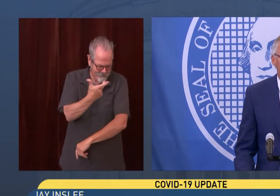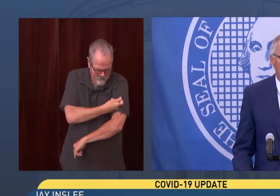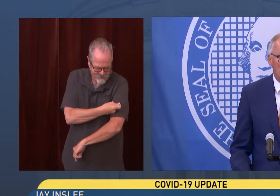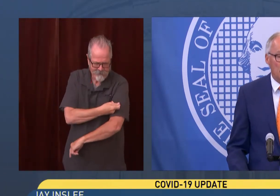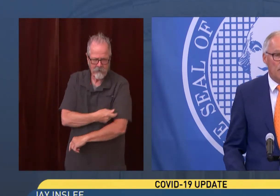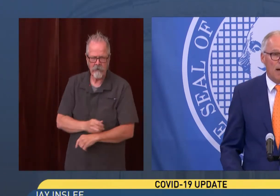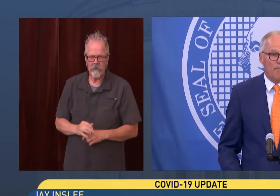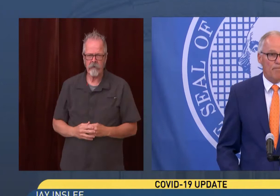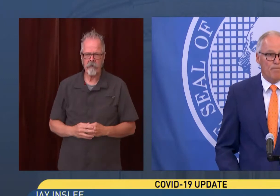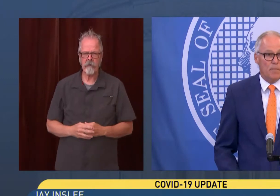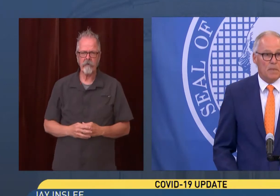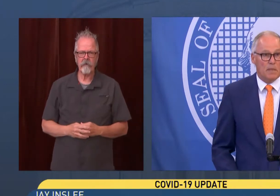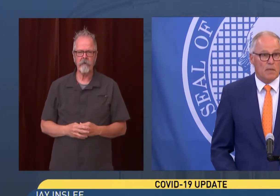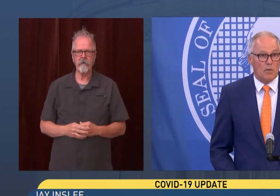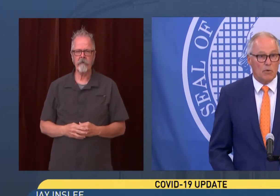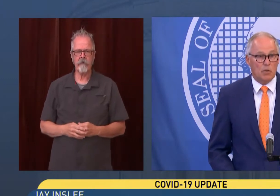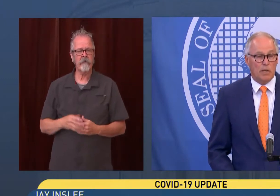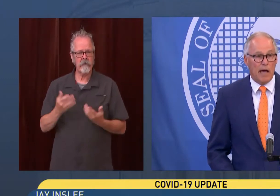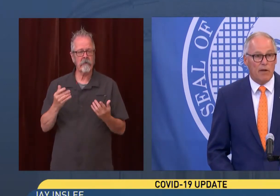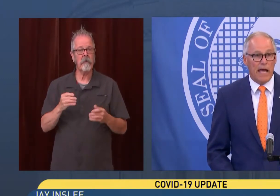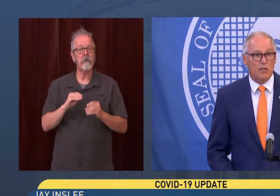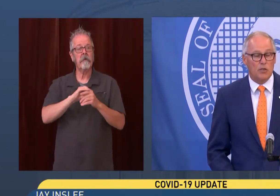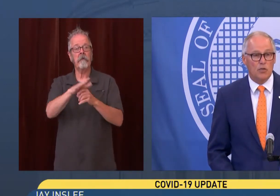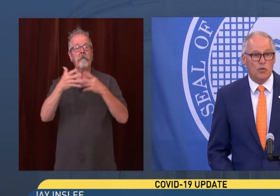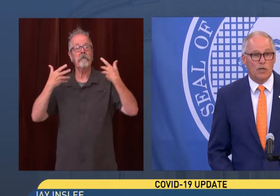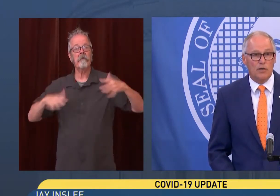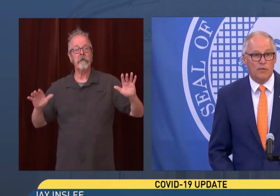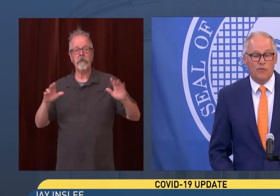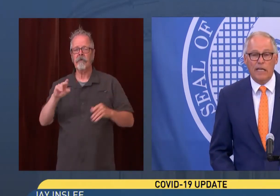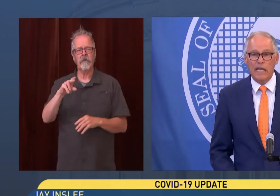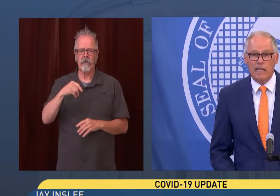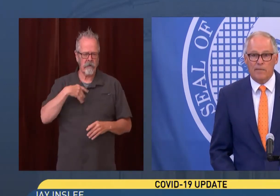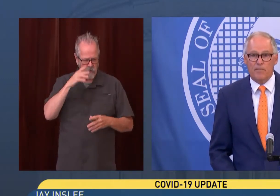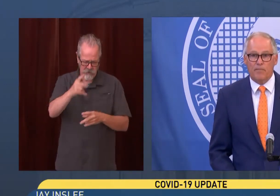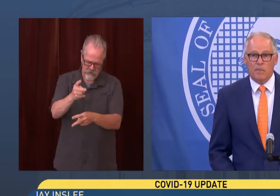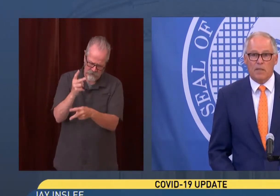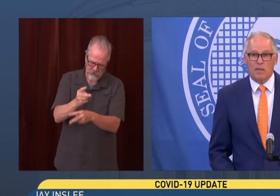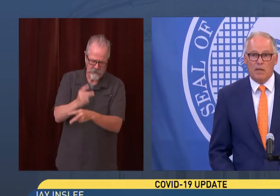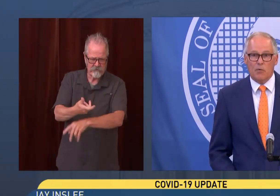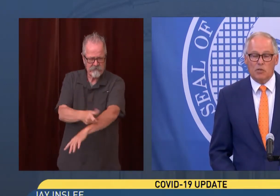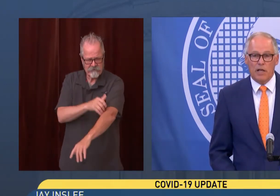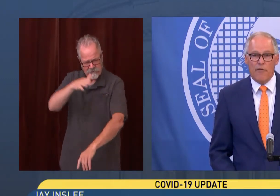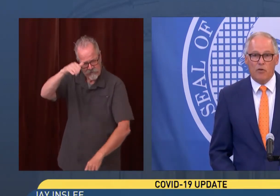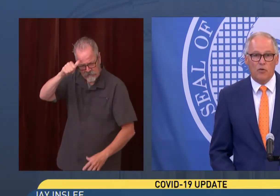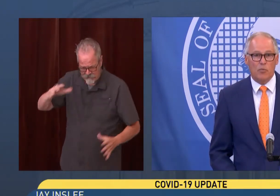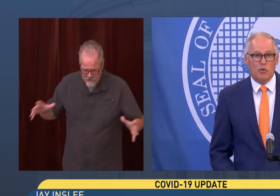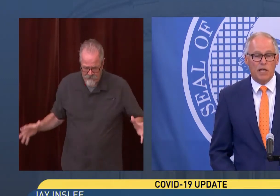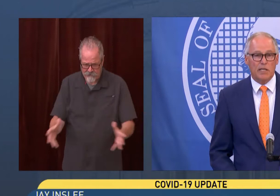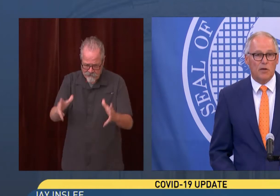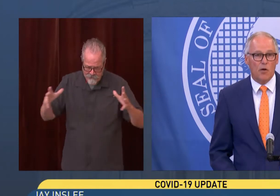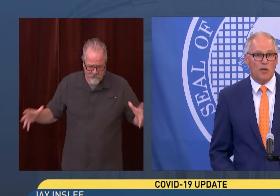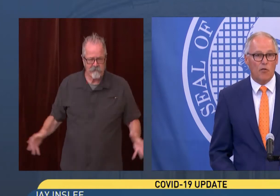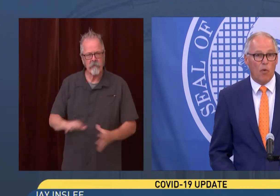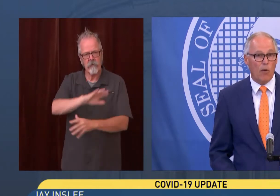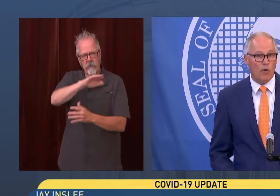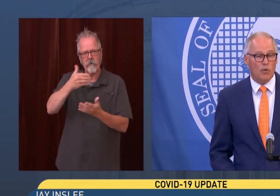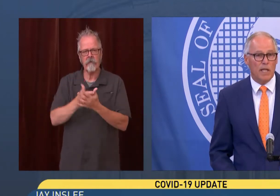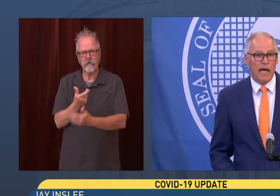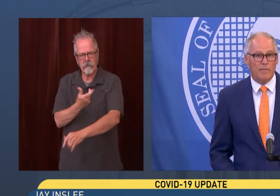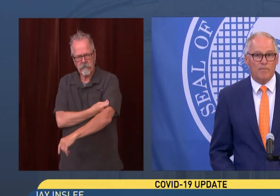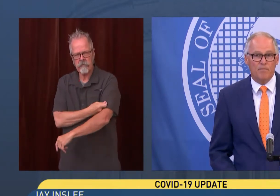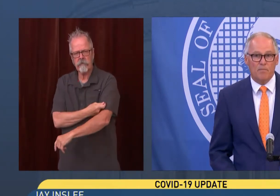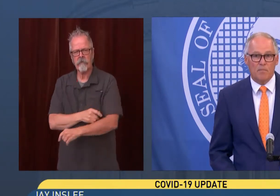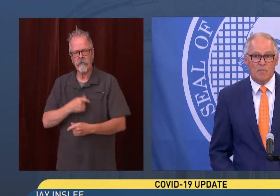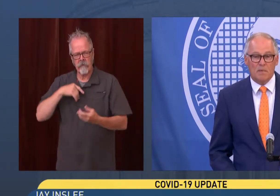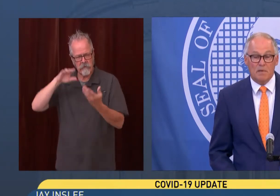virus. We're going to keep it up. We should have an attitude of defeating it. We should have an attitude of protecting ourselves while we're